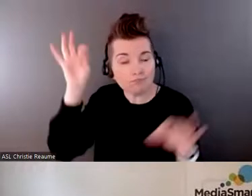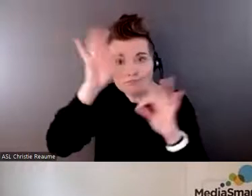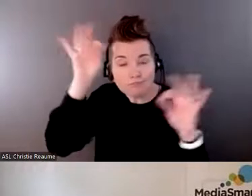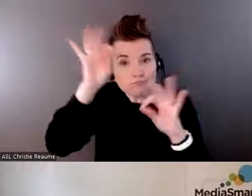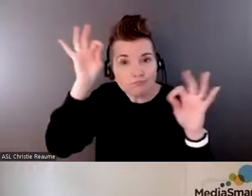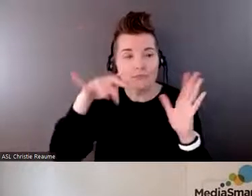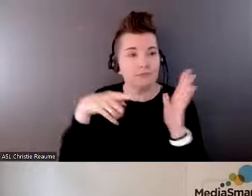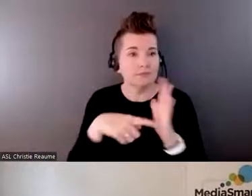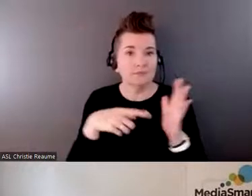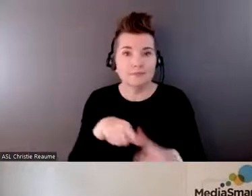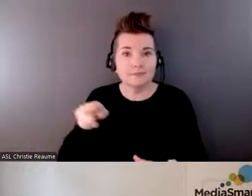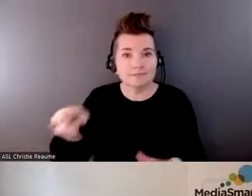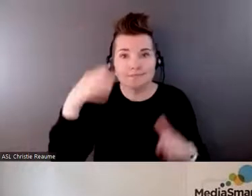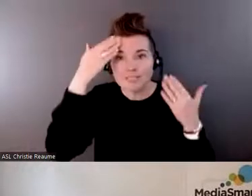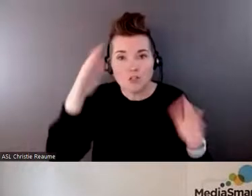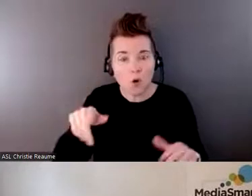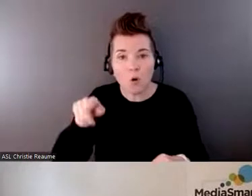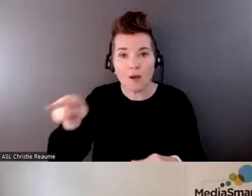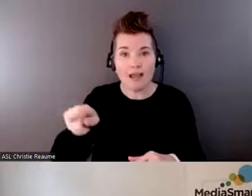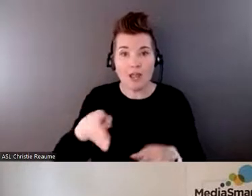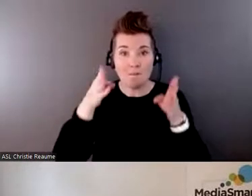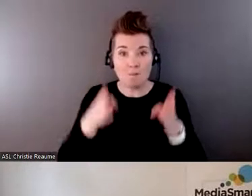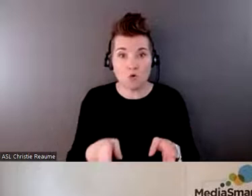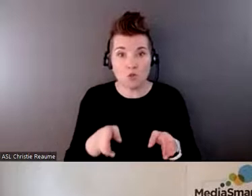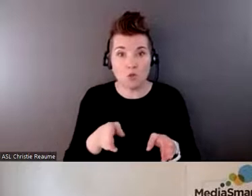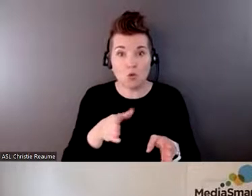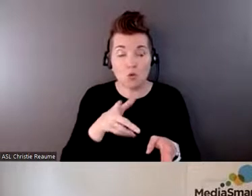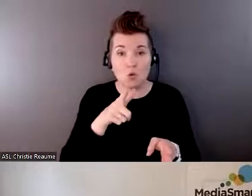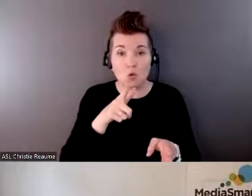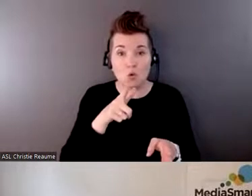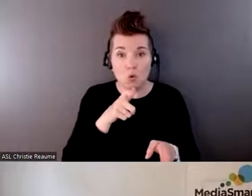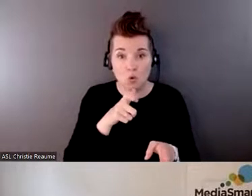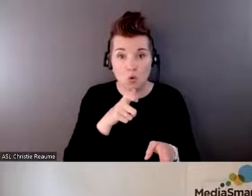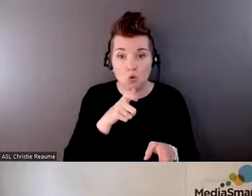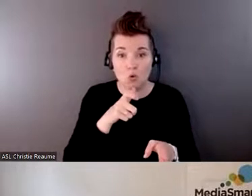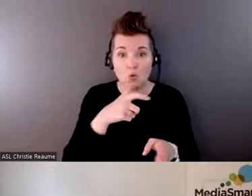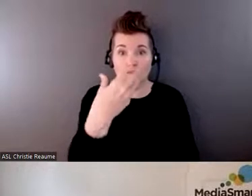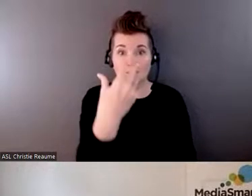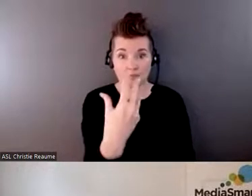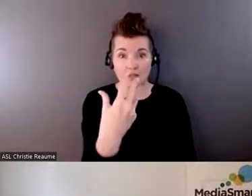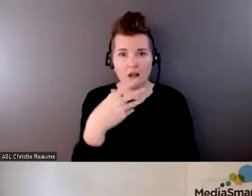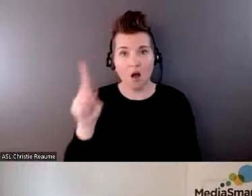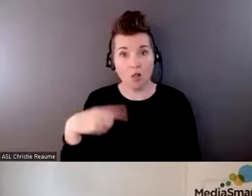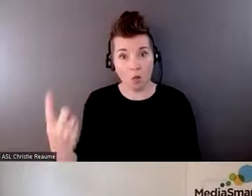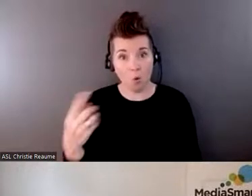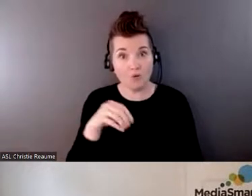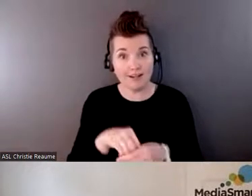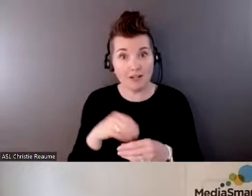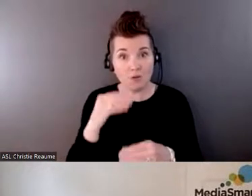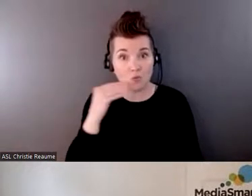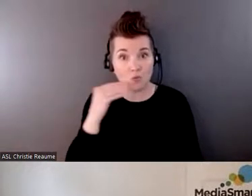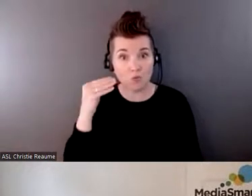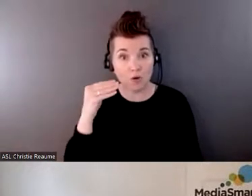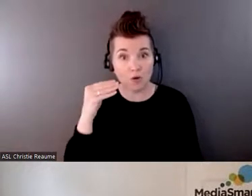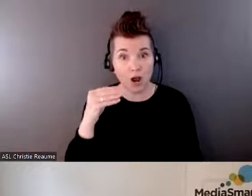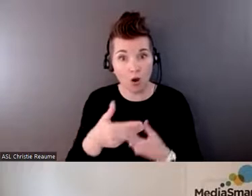the resident who was the subject of the visit alone in a room. So they may have had other residents